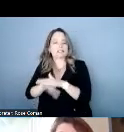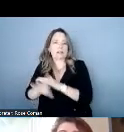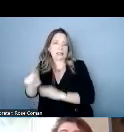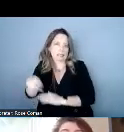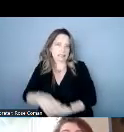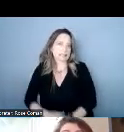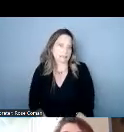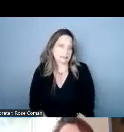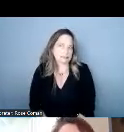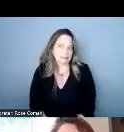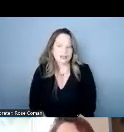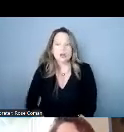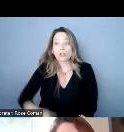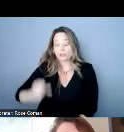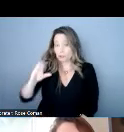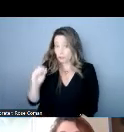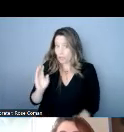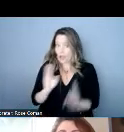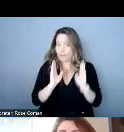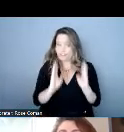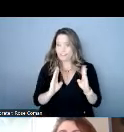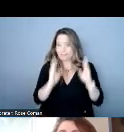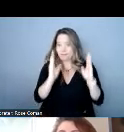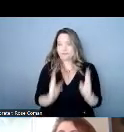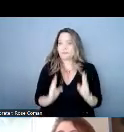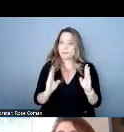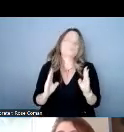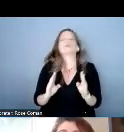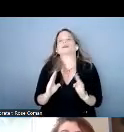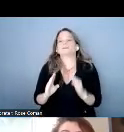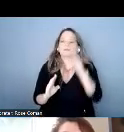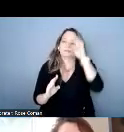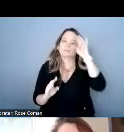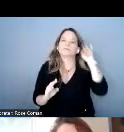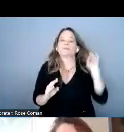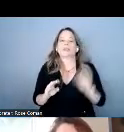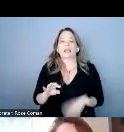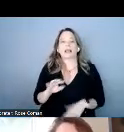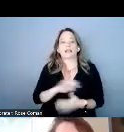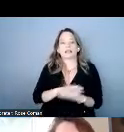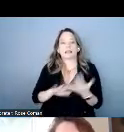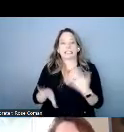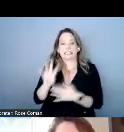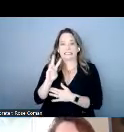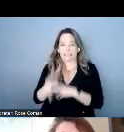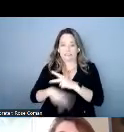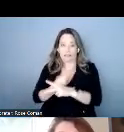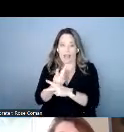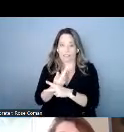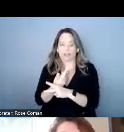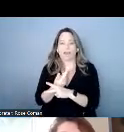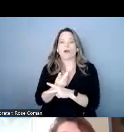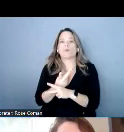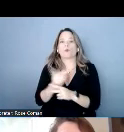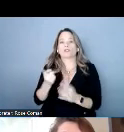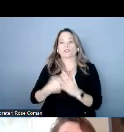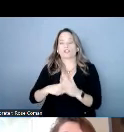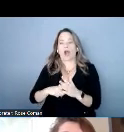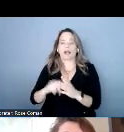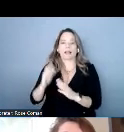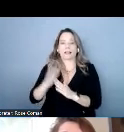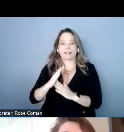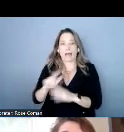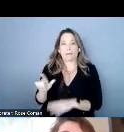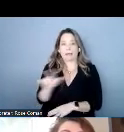so the sixth form of telecommunications relay services we're going to start first in the upper left hand